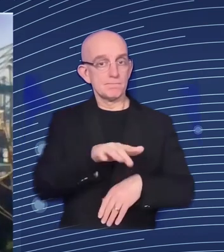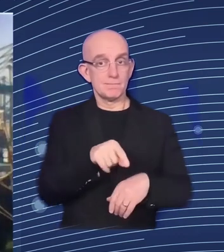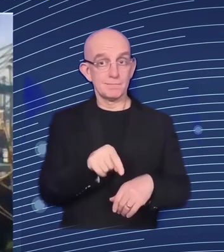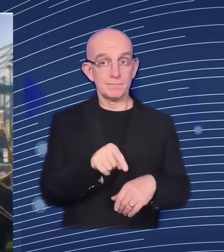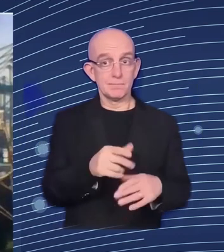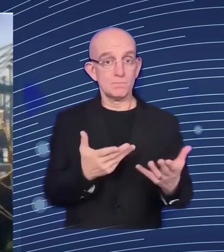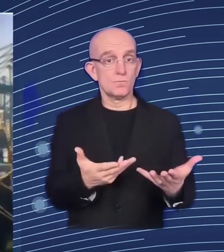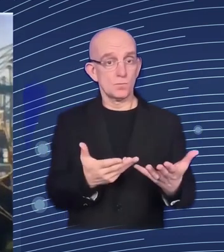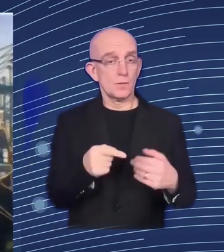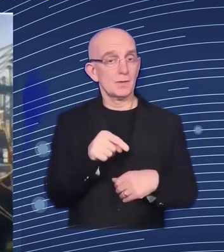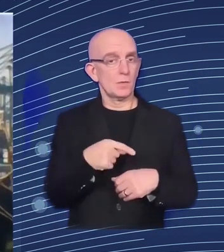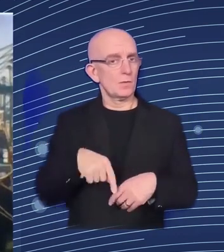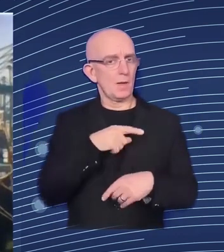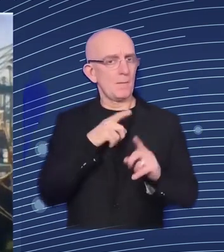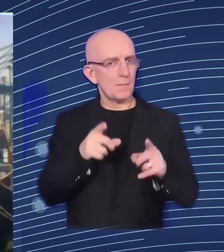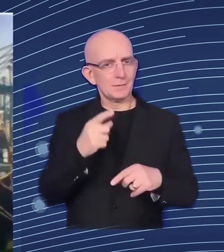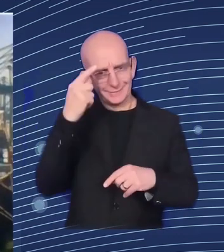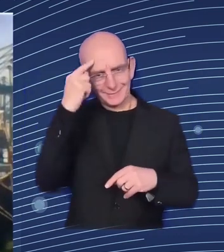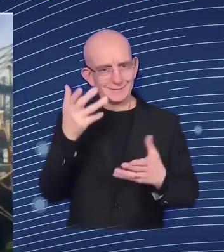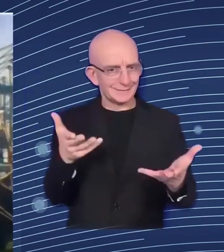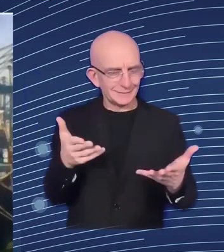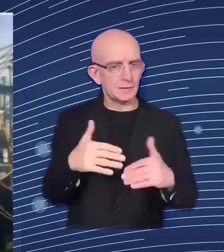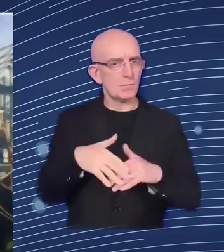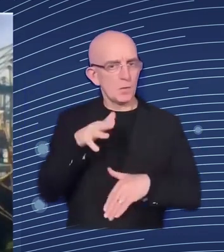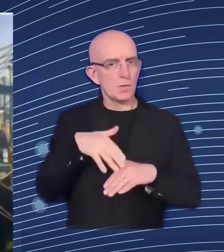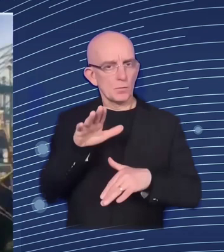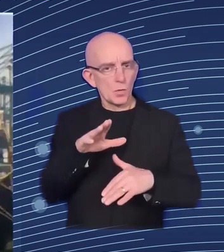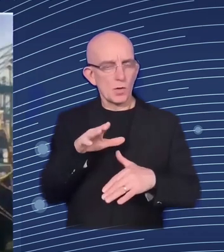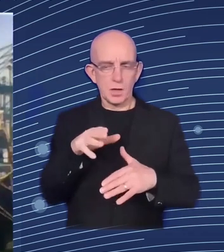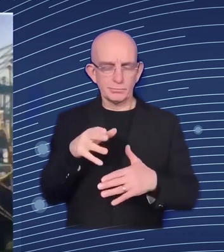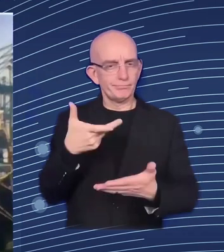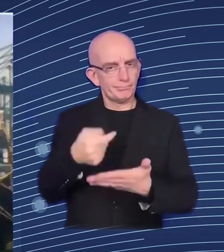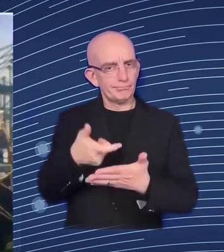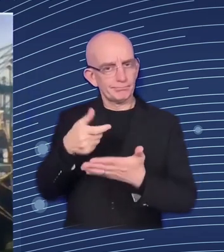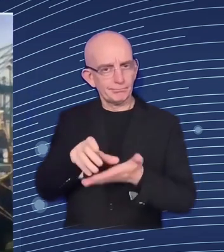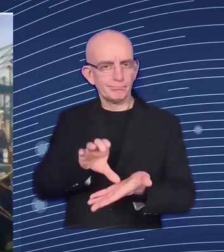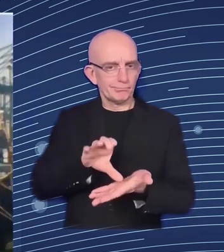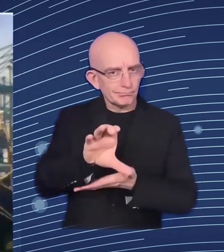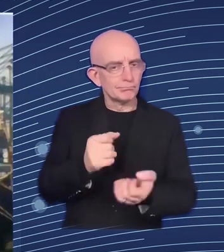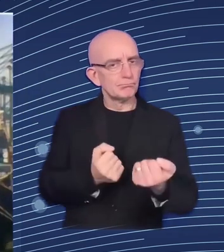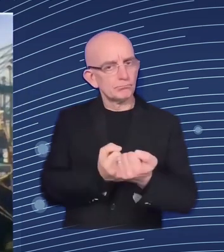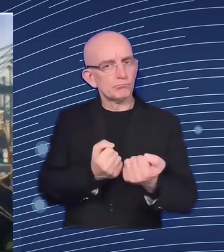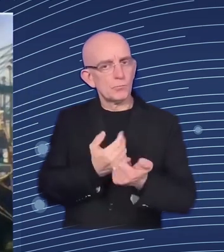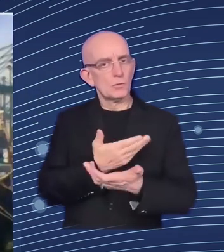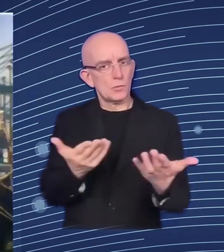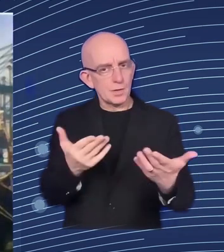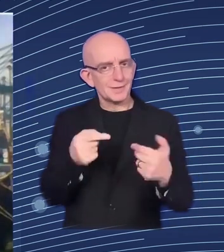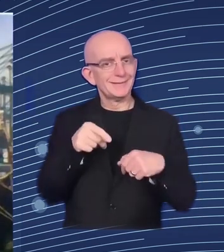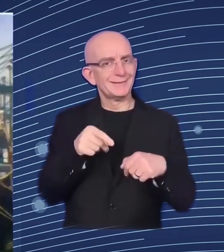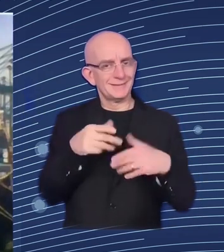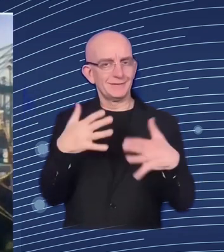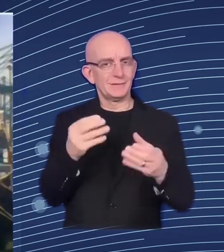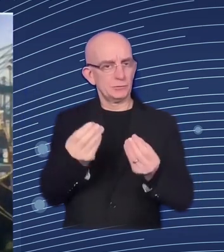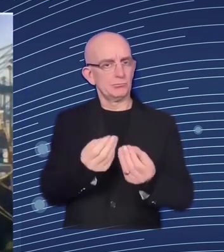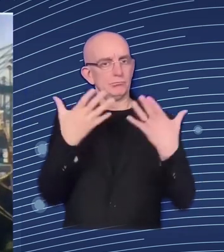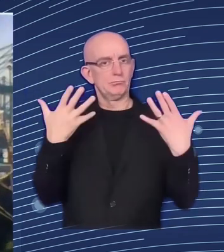powerfully in your in your speech commissioner schmidt today and we need more more of that more ambassadors like you and but i think it will continue having that support and of